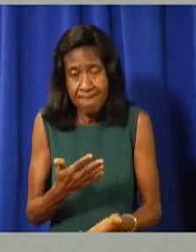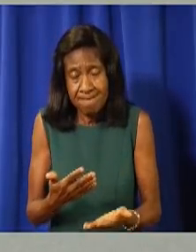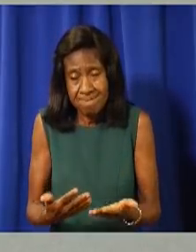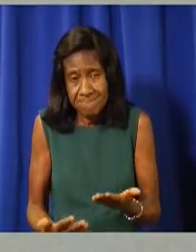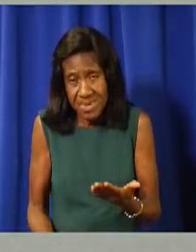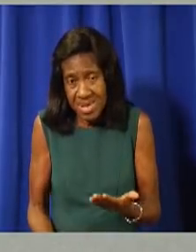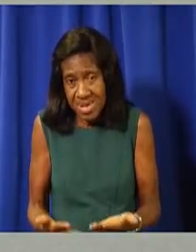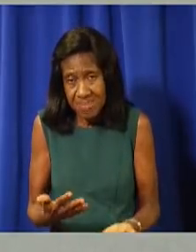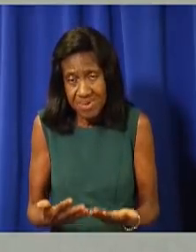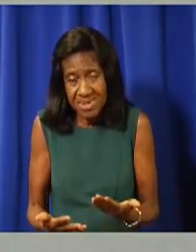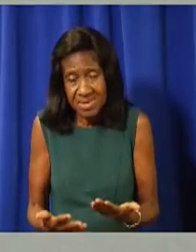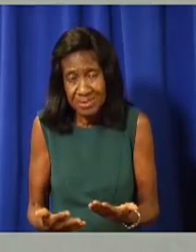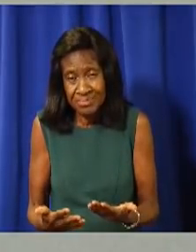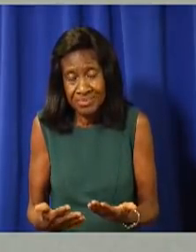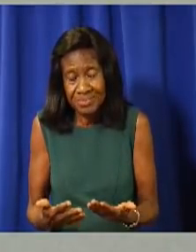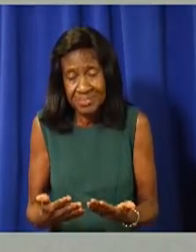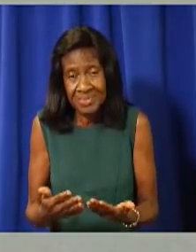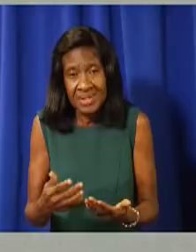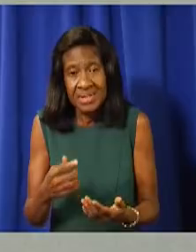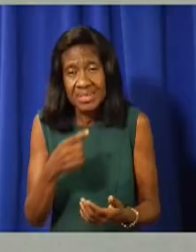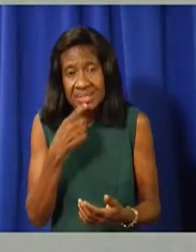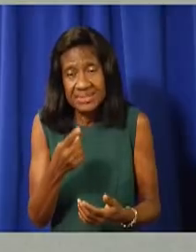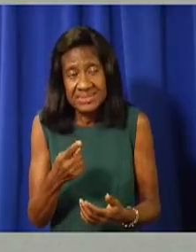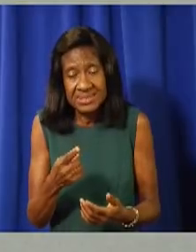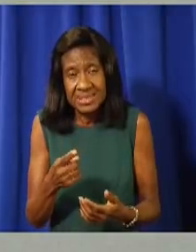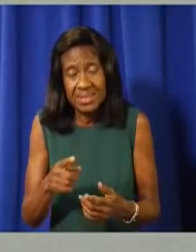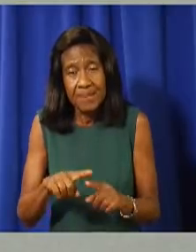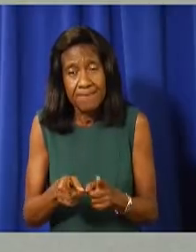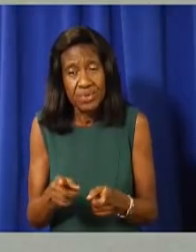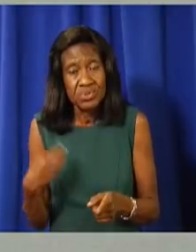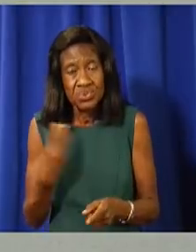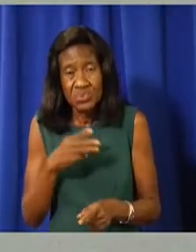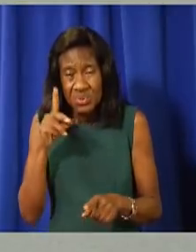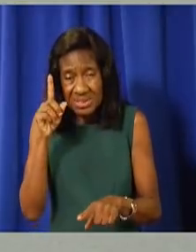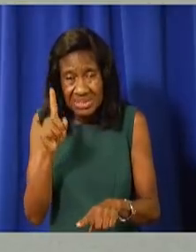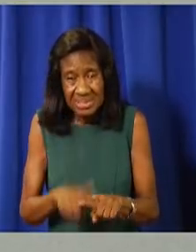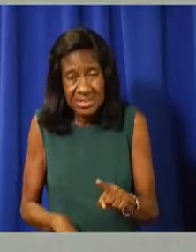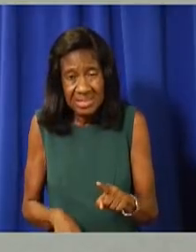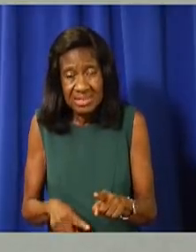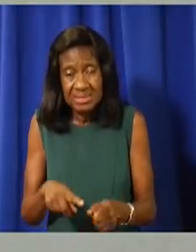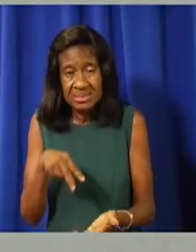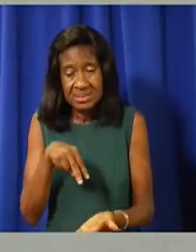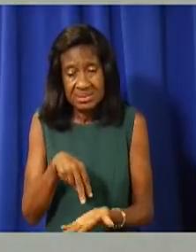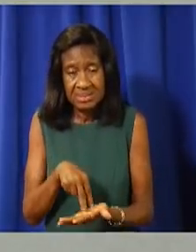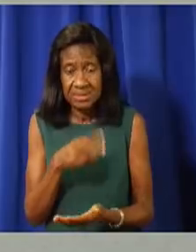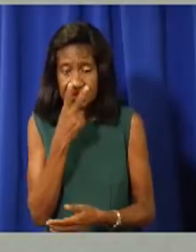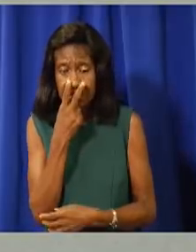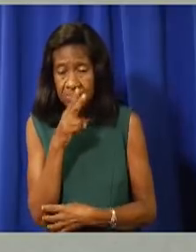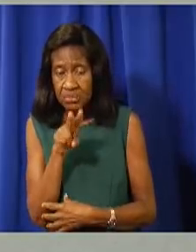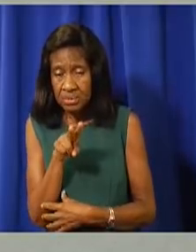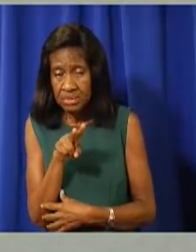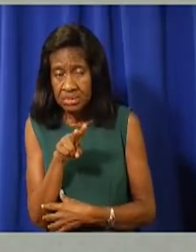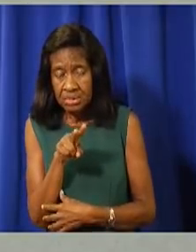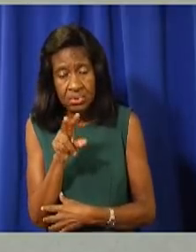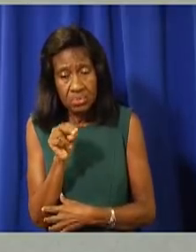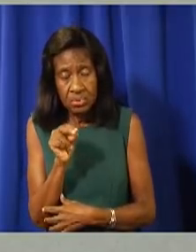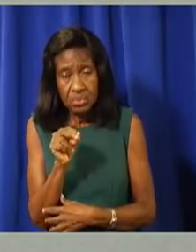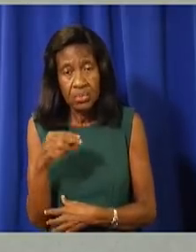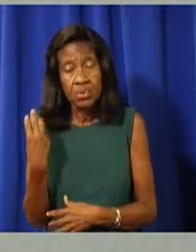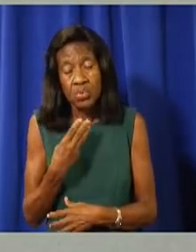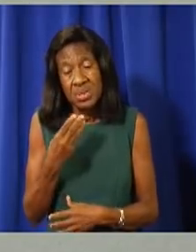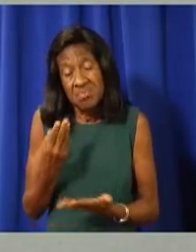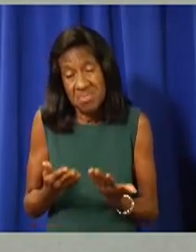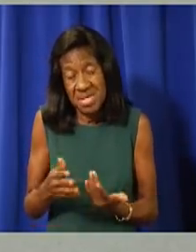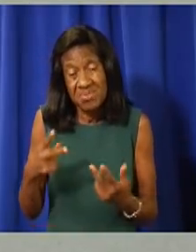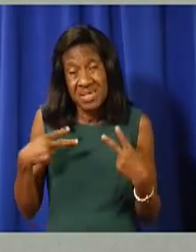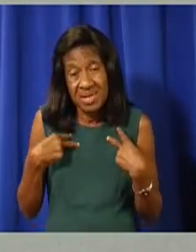some here, but we simply cannot stand still as a jurisdiction. And I believe these measures do need to be considered to ensure